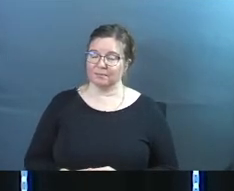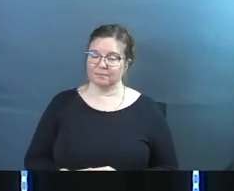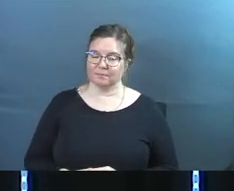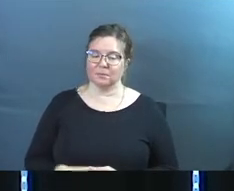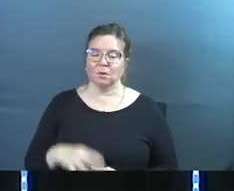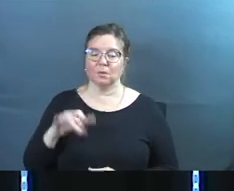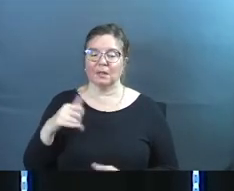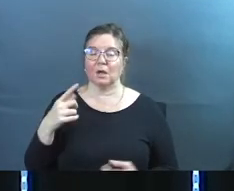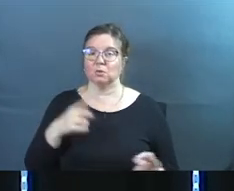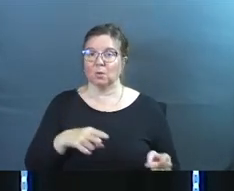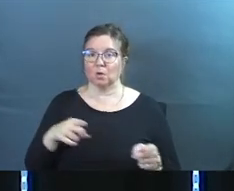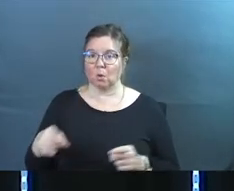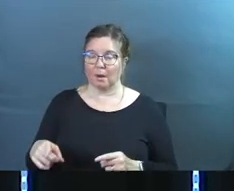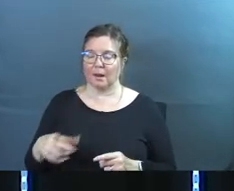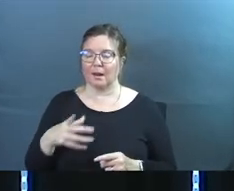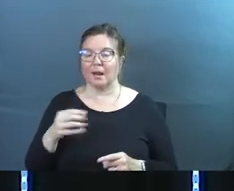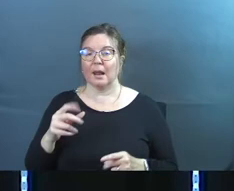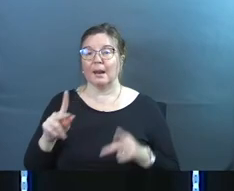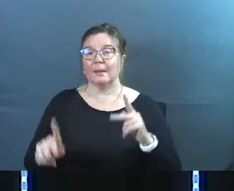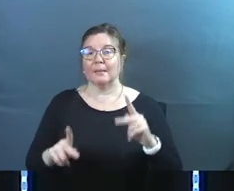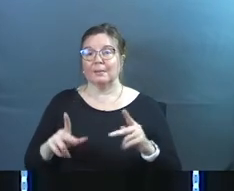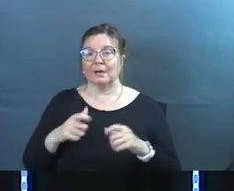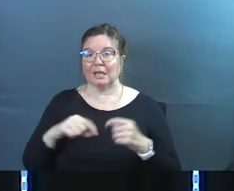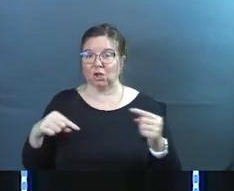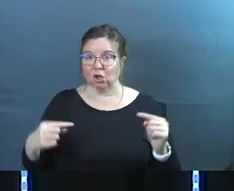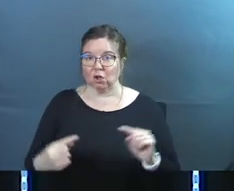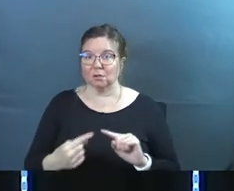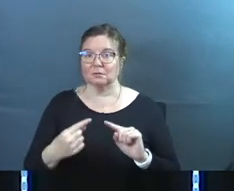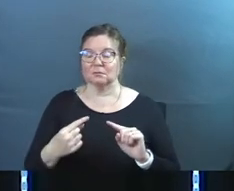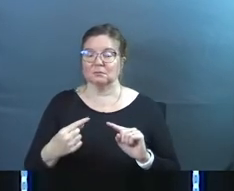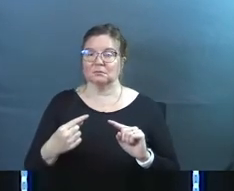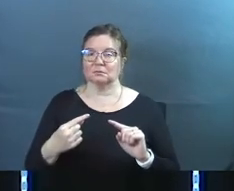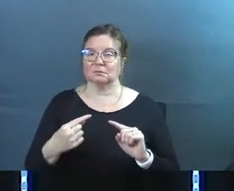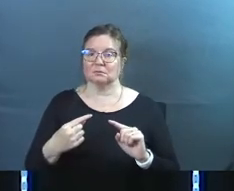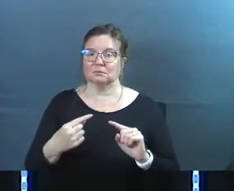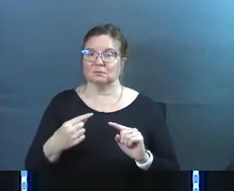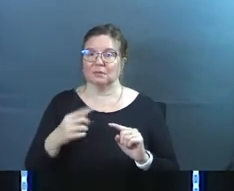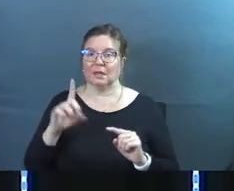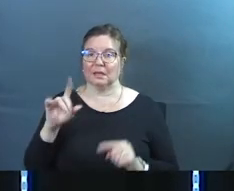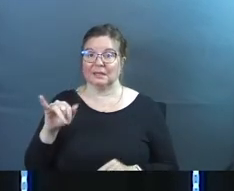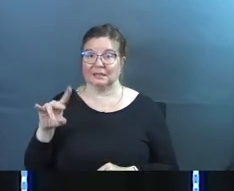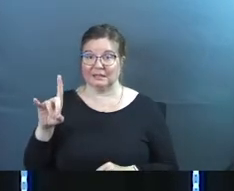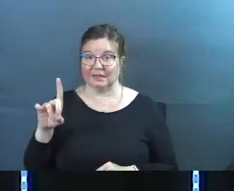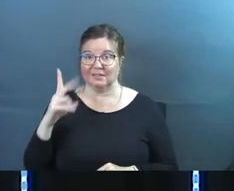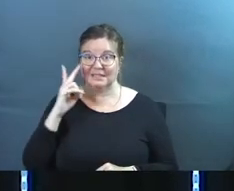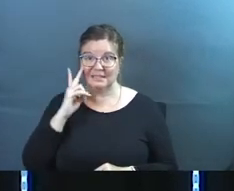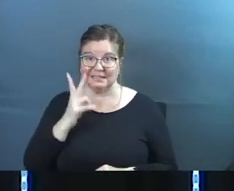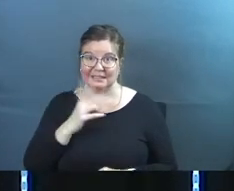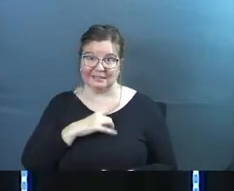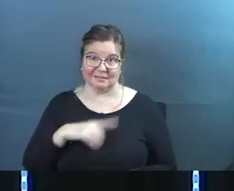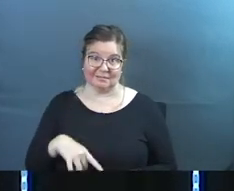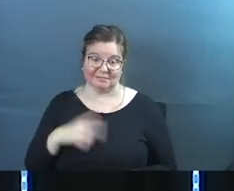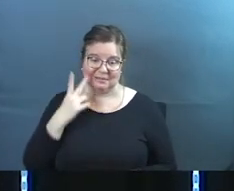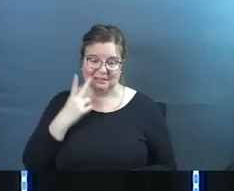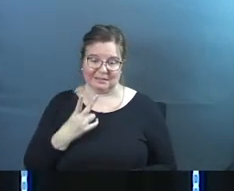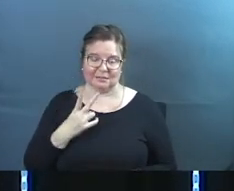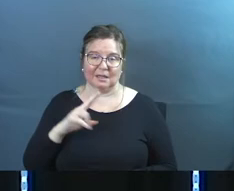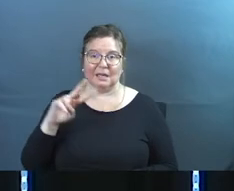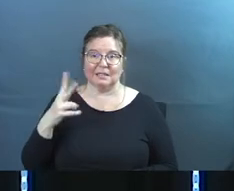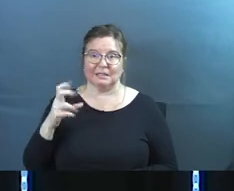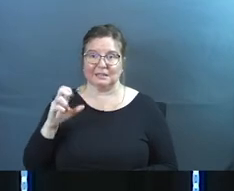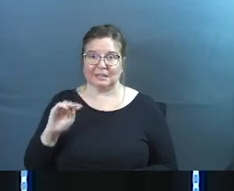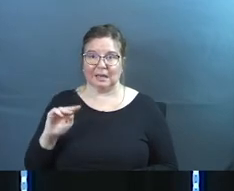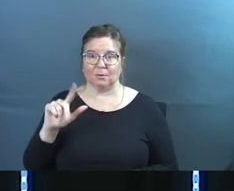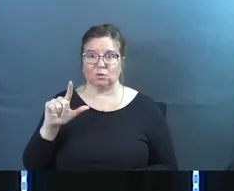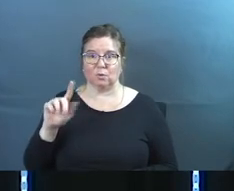and so that's what's going on and people are getting hurt and David sees it in 2 Samuel